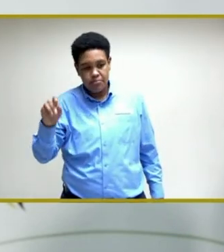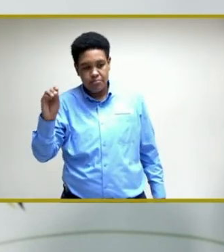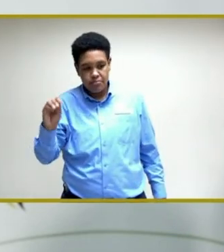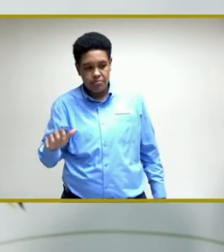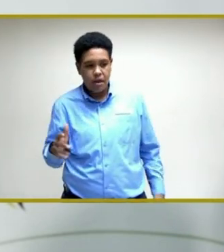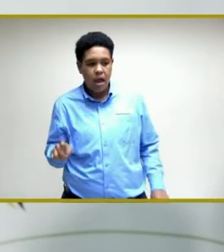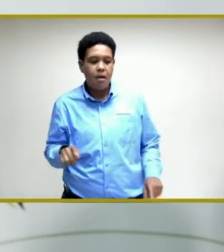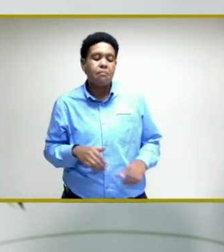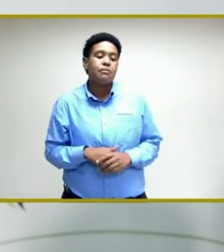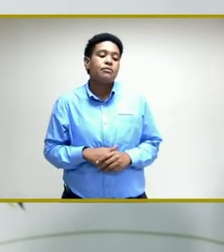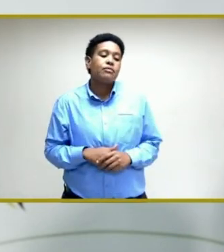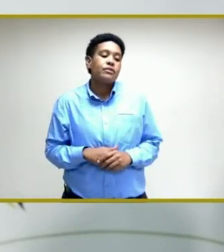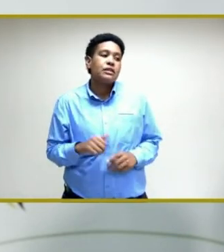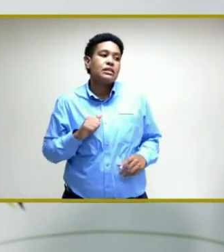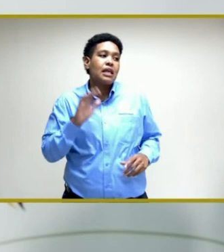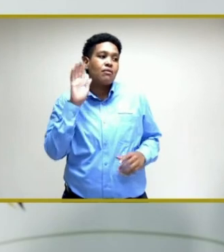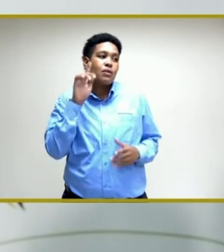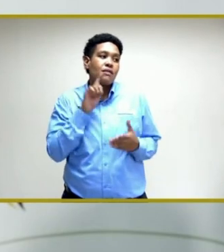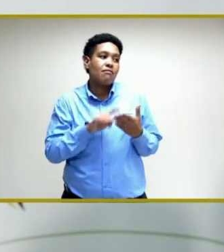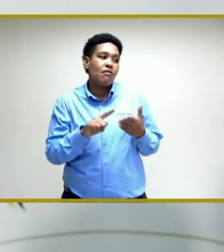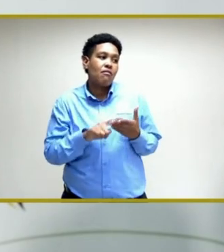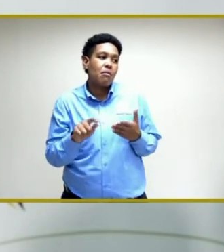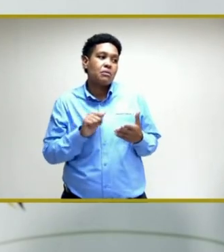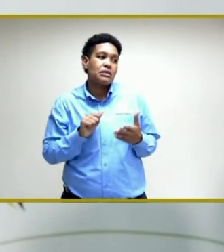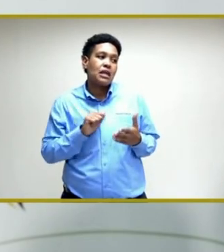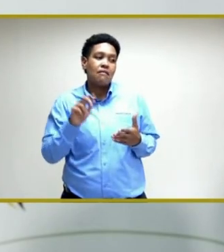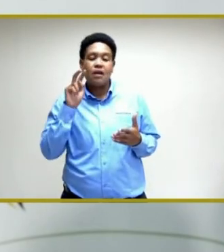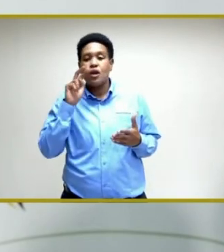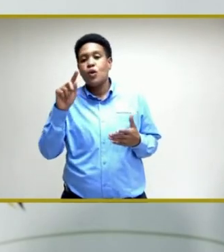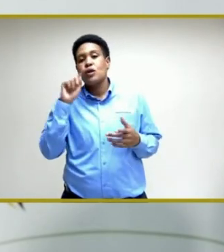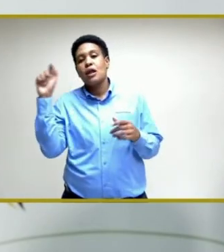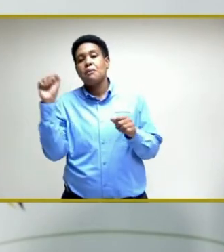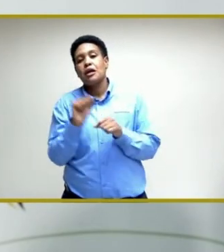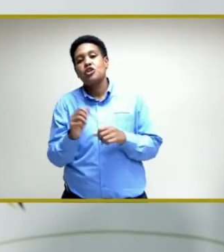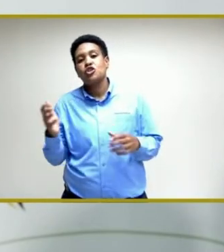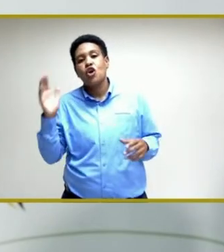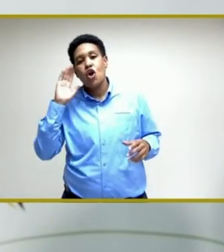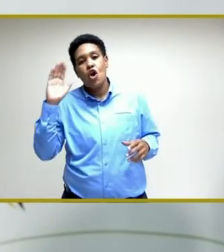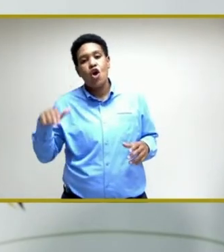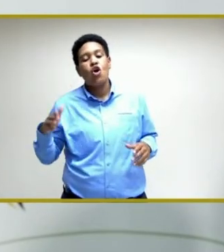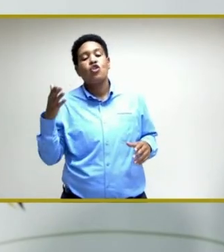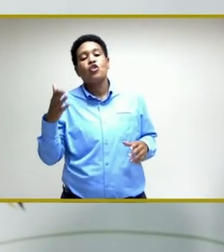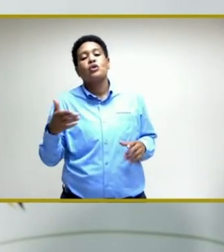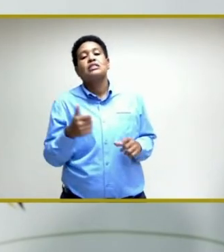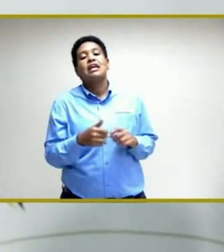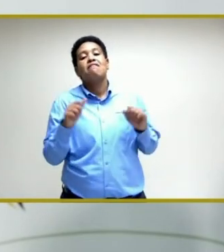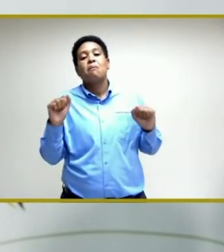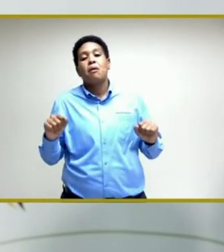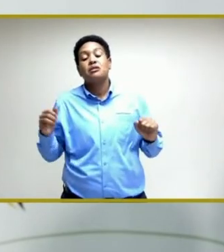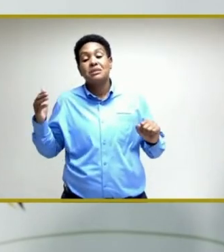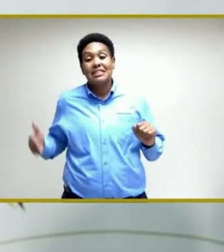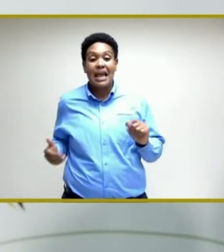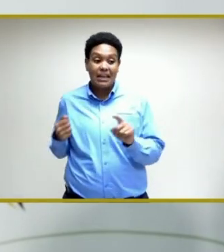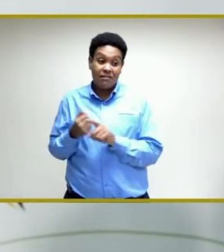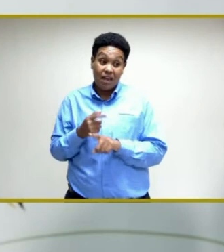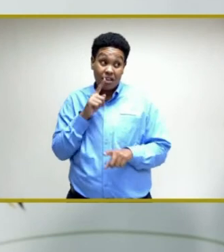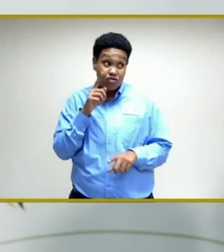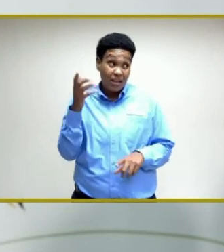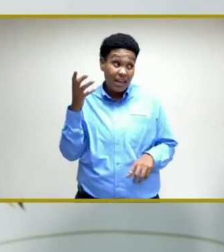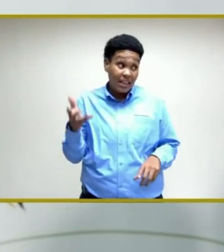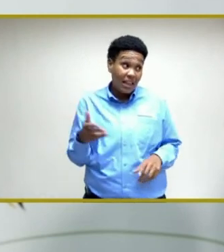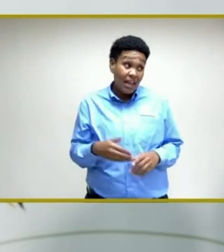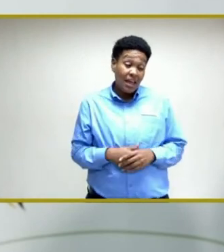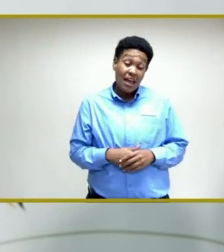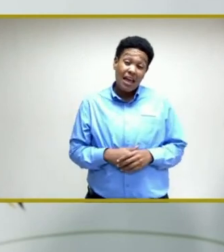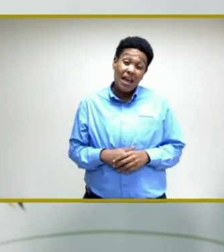I will verify it myself and look to ensure that all of those possibly side effects are there. But